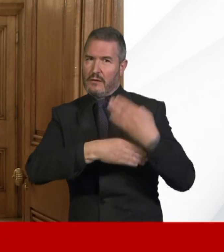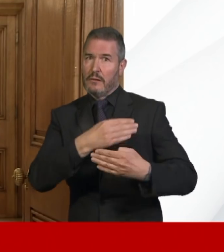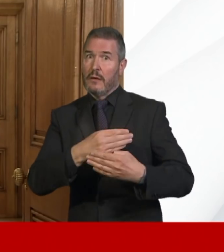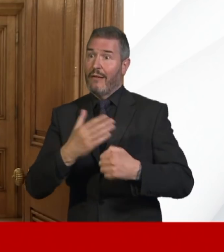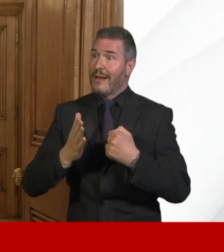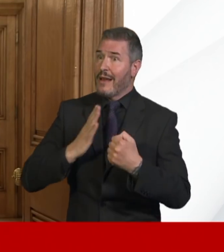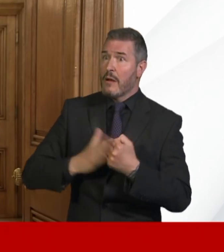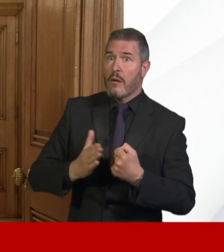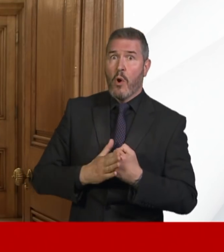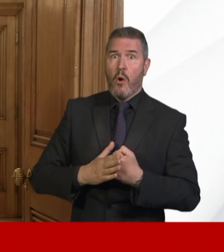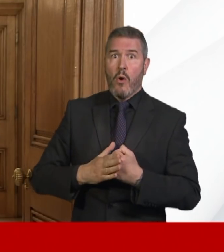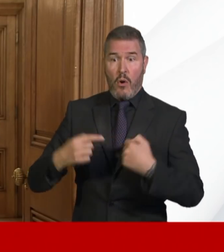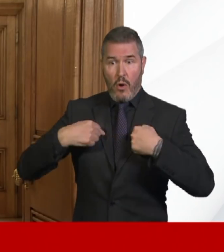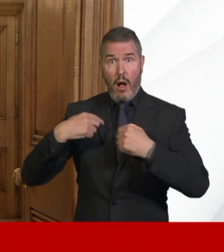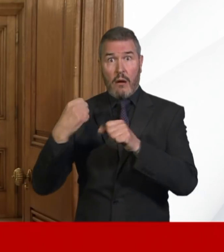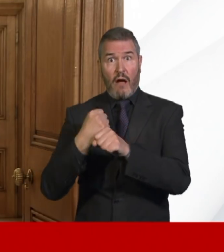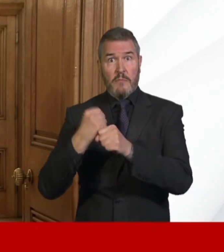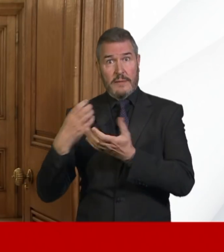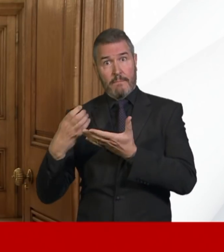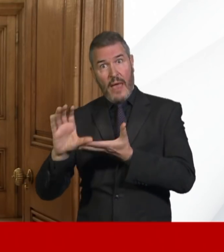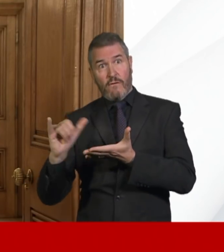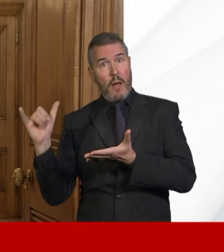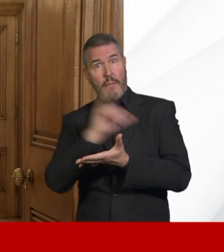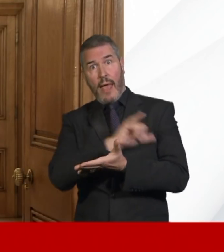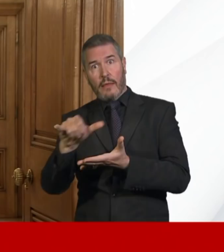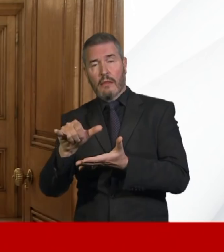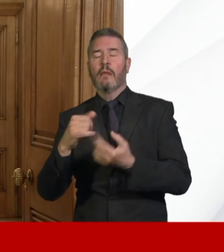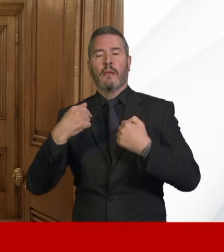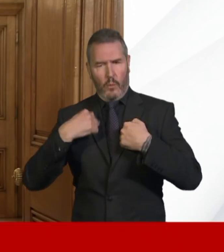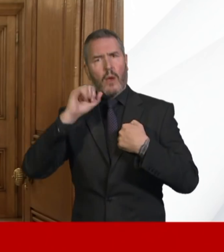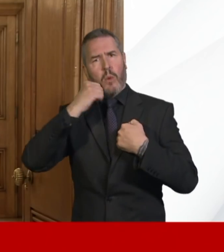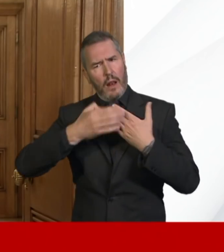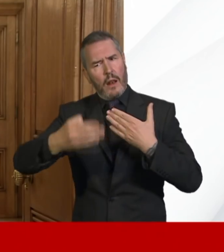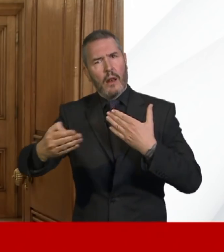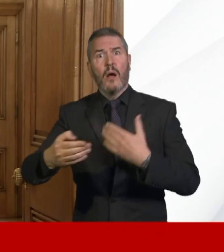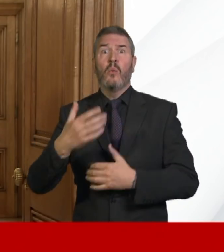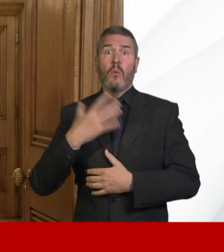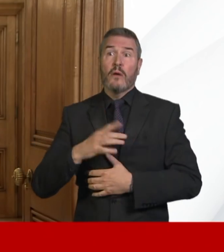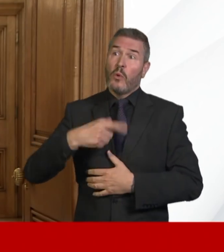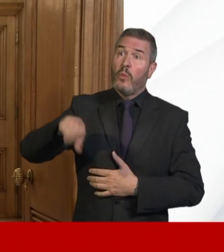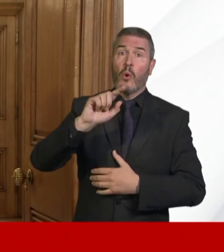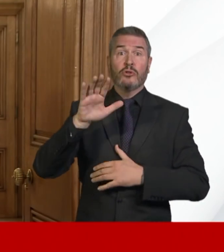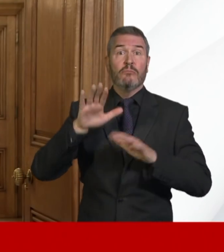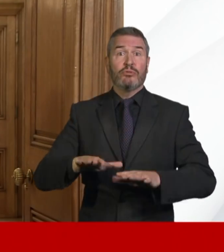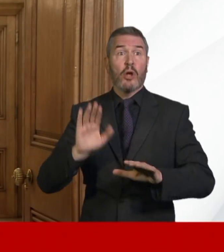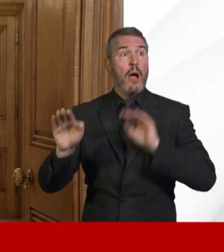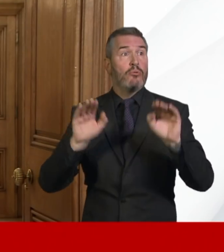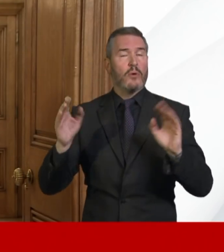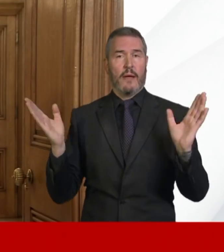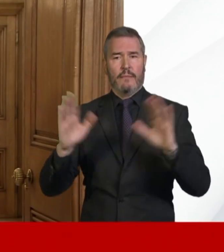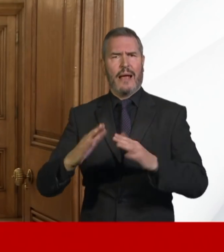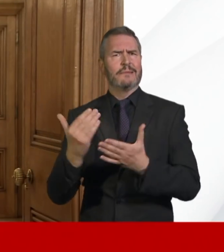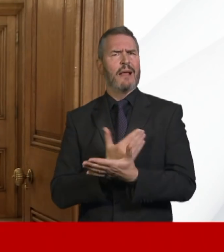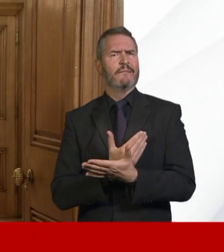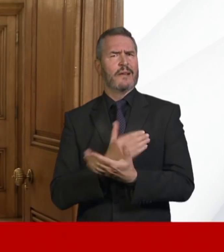steps of that kind in the days ahead, then we will, of course, do so. We want to get those British citizens back safely